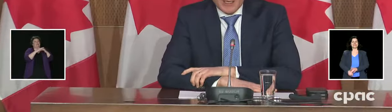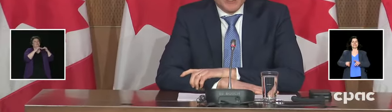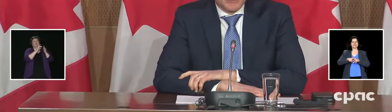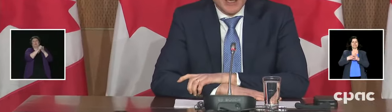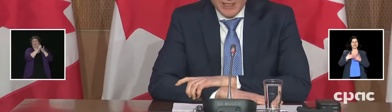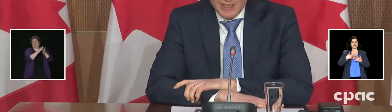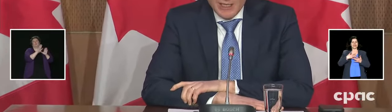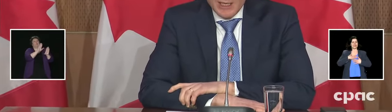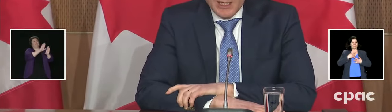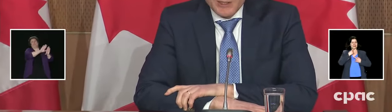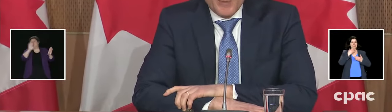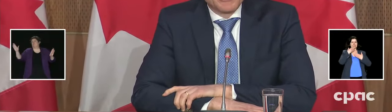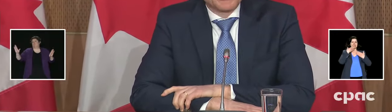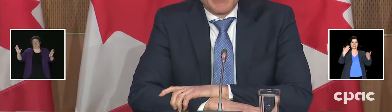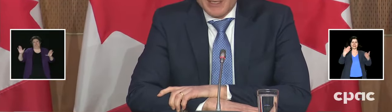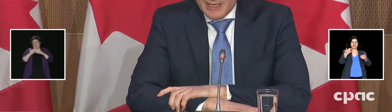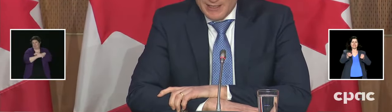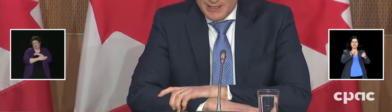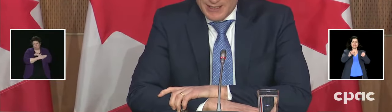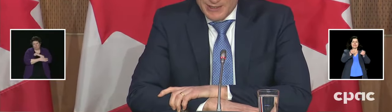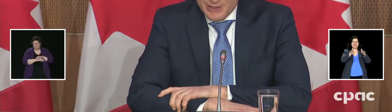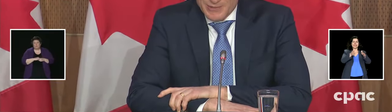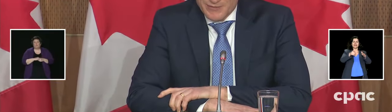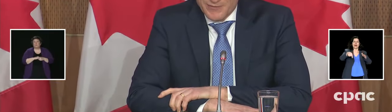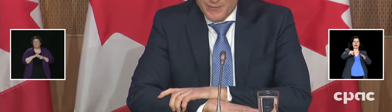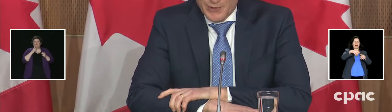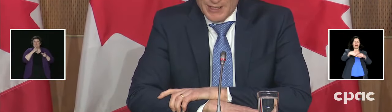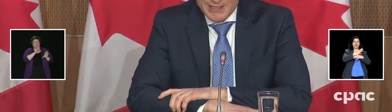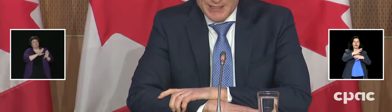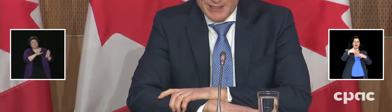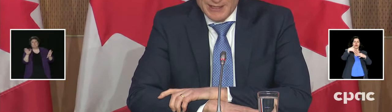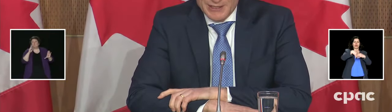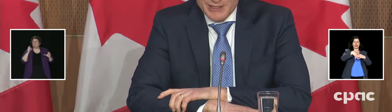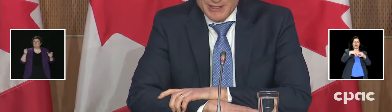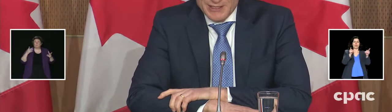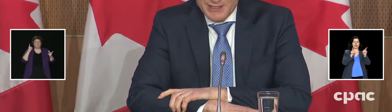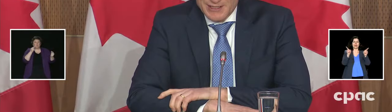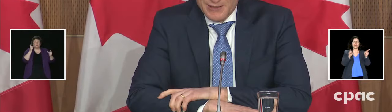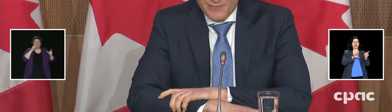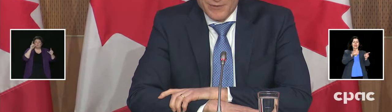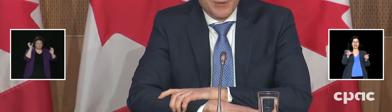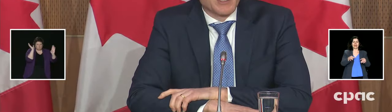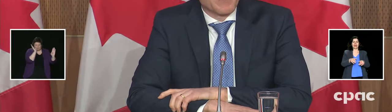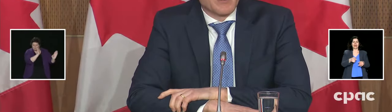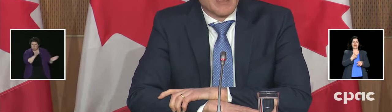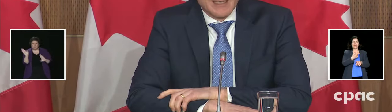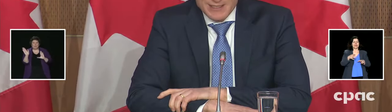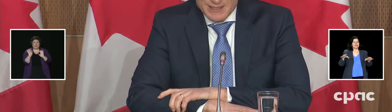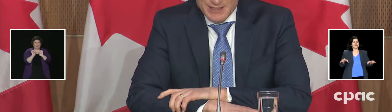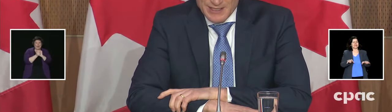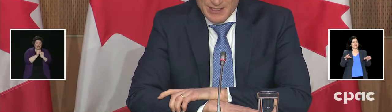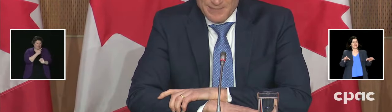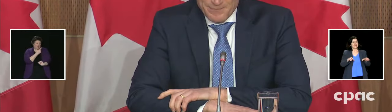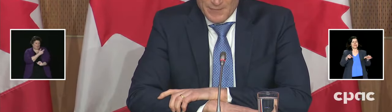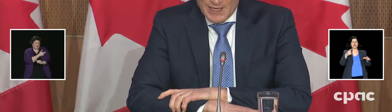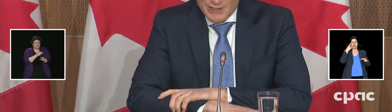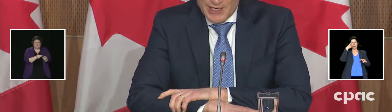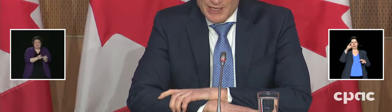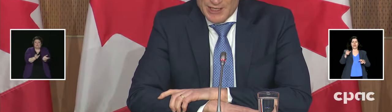the country. So much has been done in terms of organizing logistics for delivering vaccines,